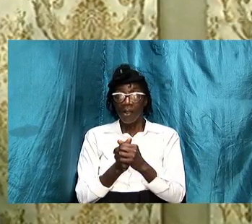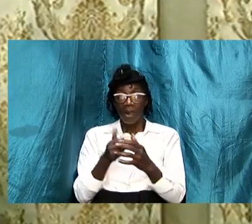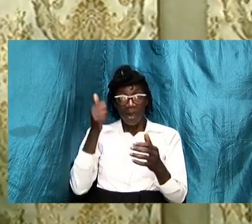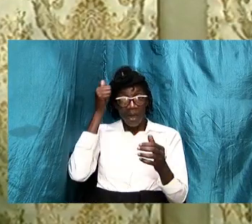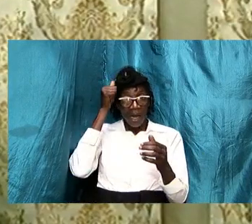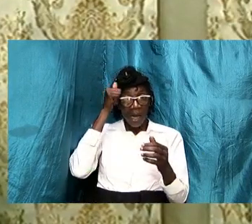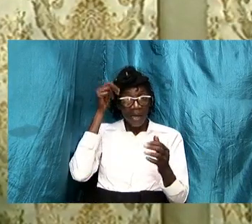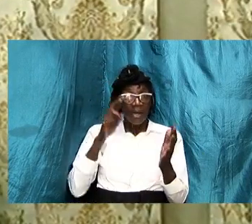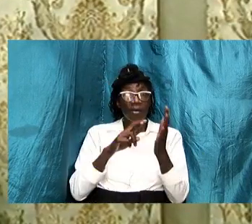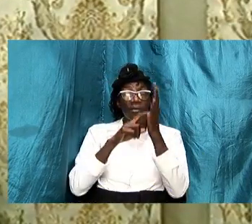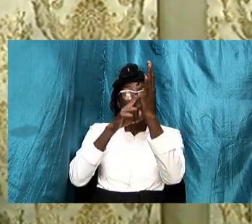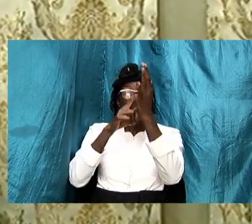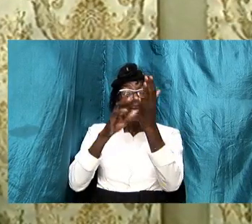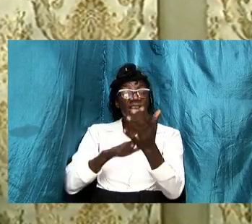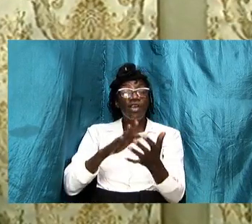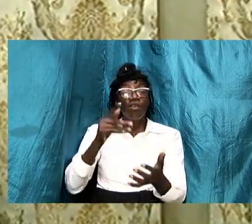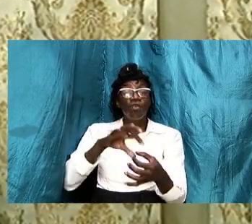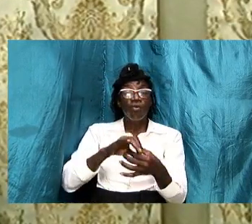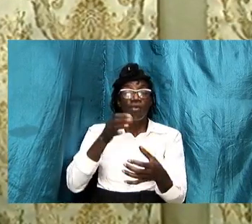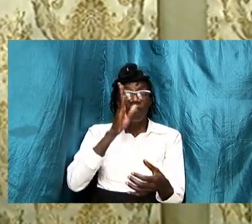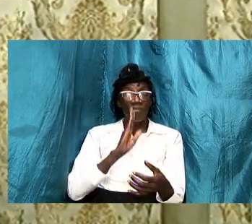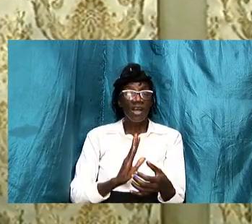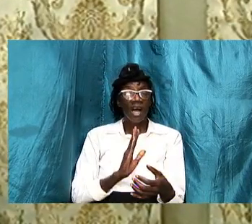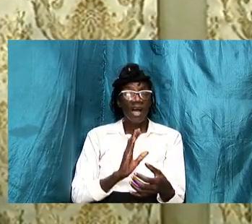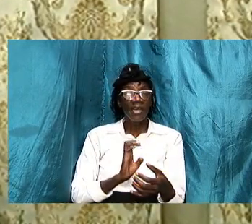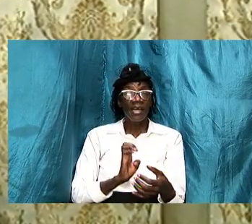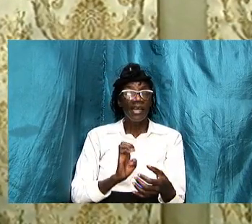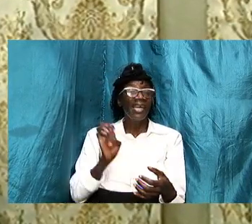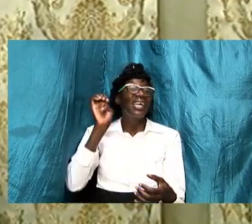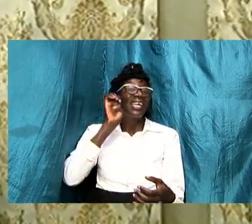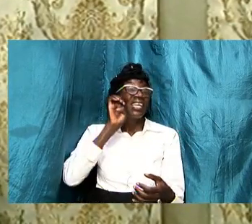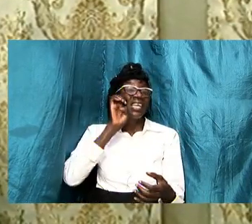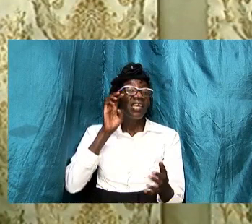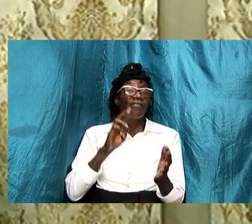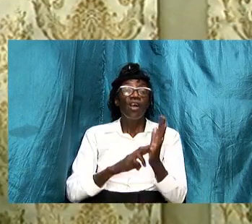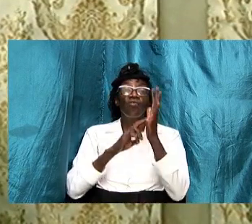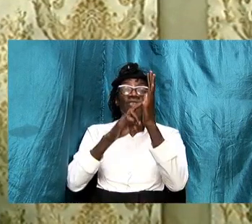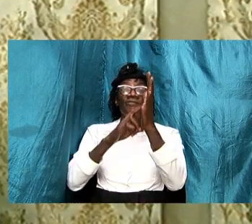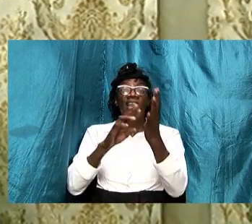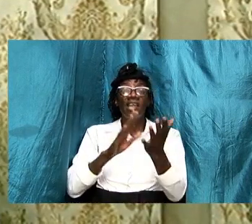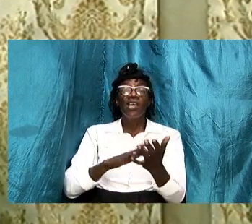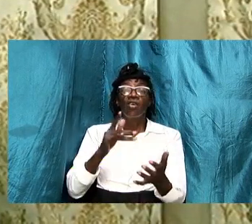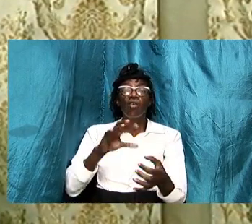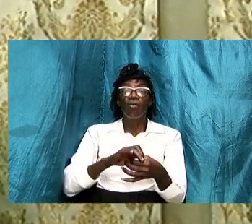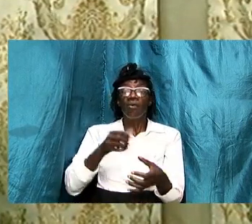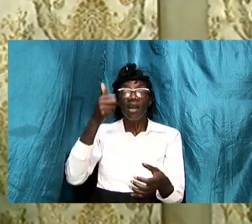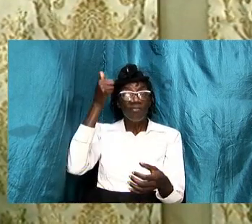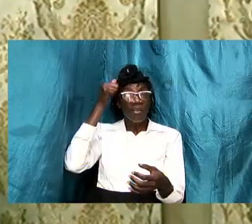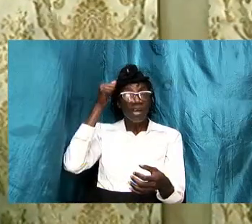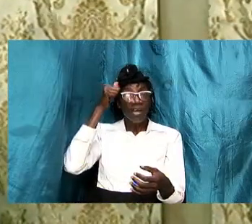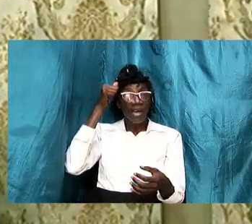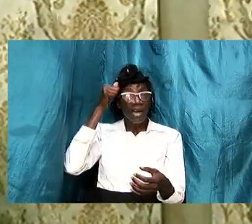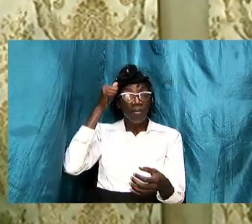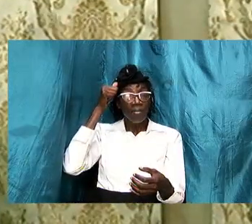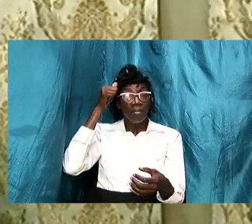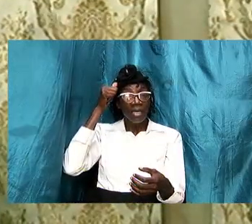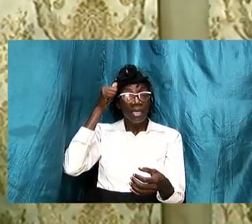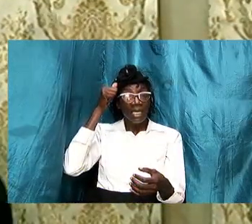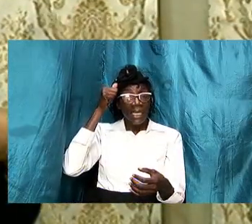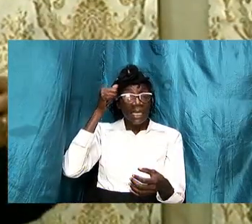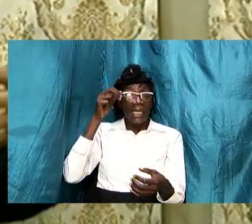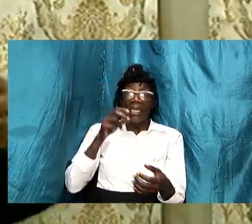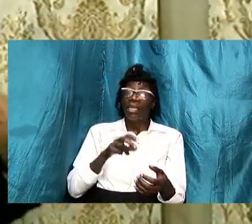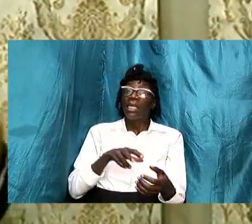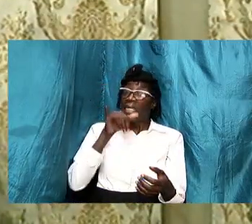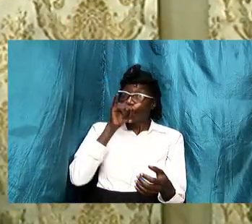reflected the glory of god he reflected the glory of adam which ultimately still reflected the glory of god